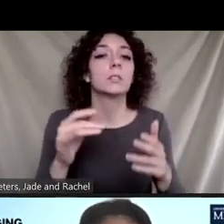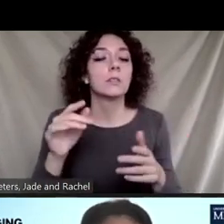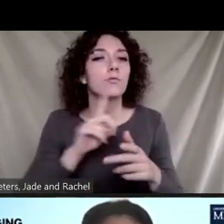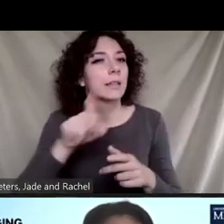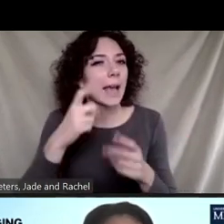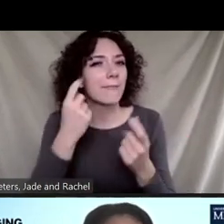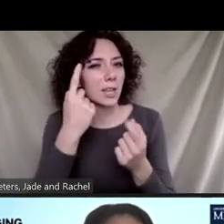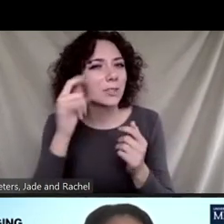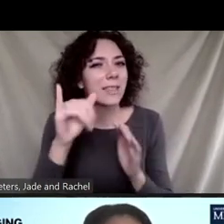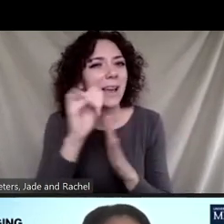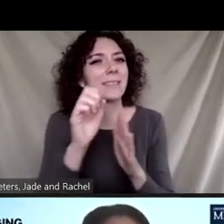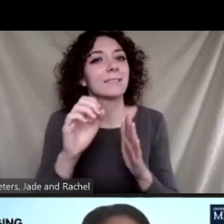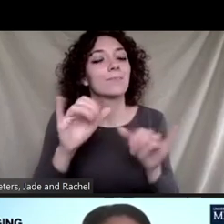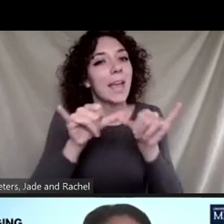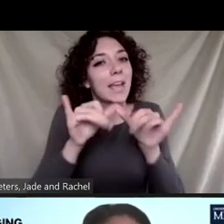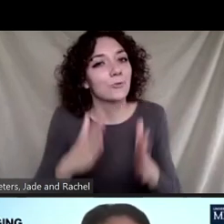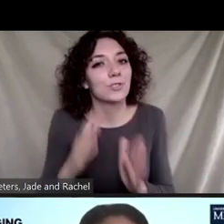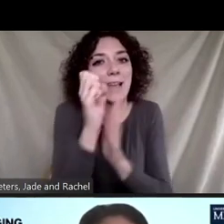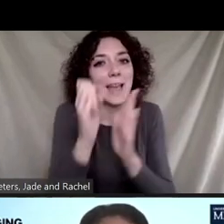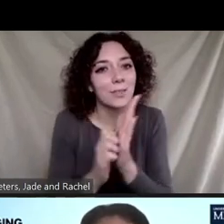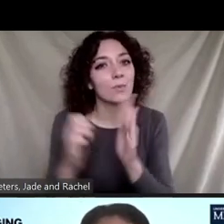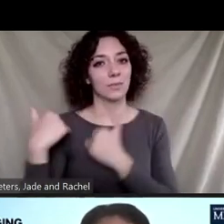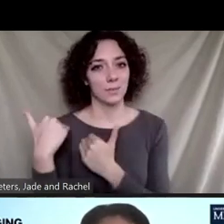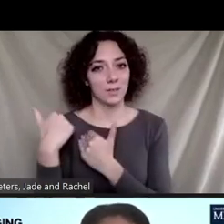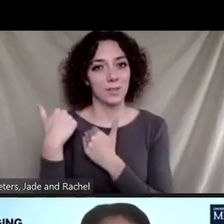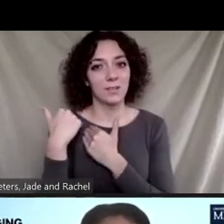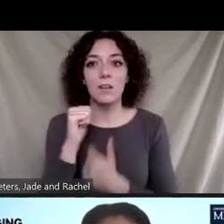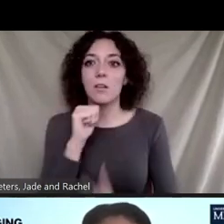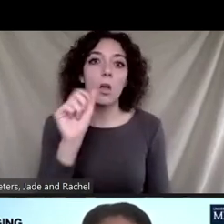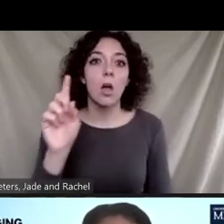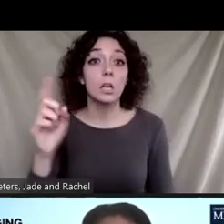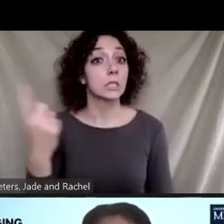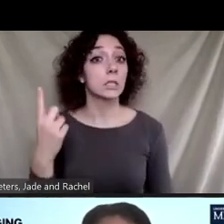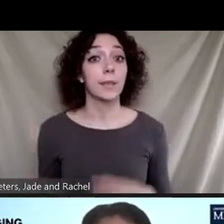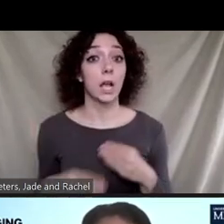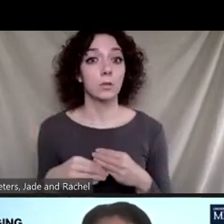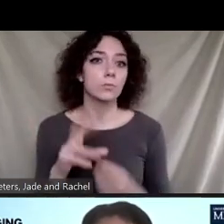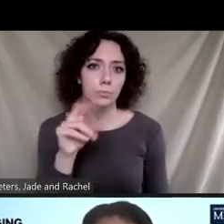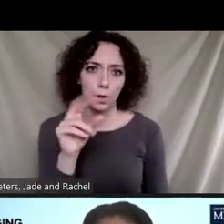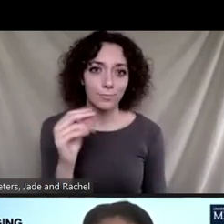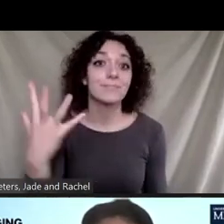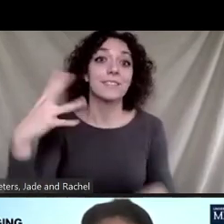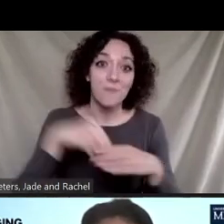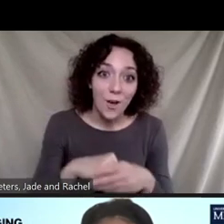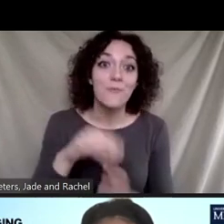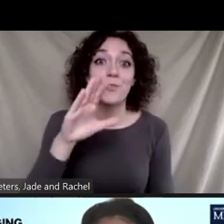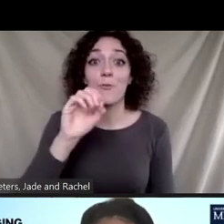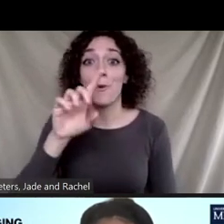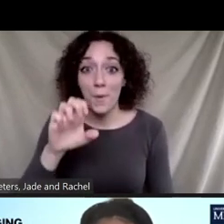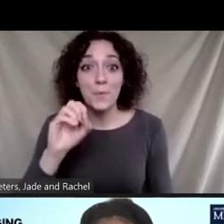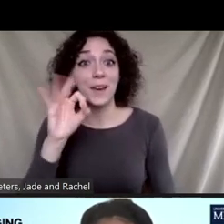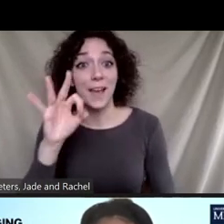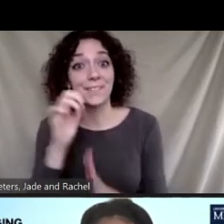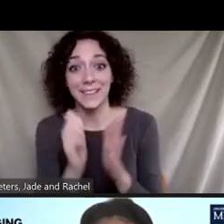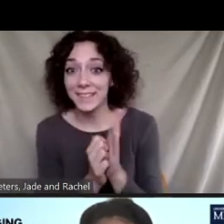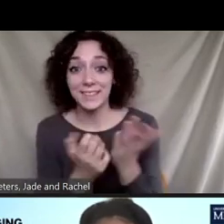the engineers' ethical responsibility. It's not something extra. It's in the codes of ethics. It's like, if you don't do this, it's